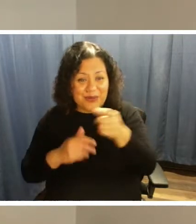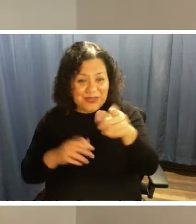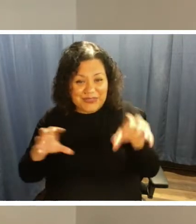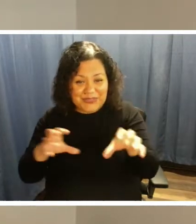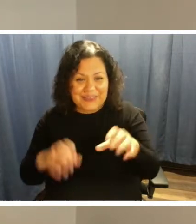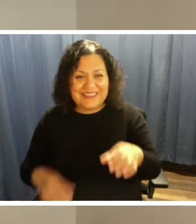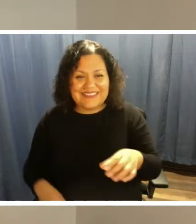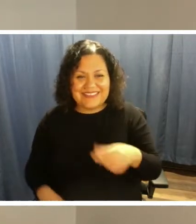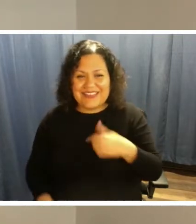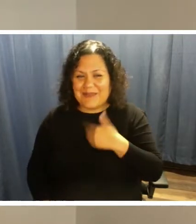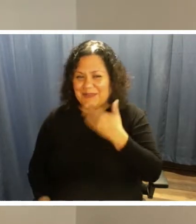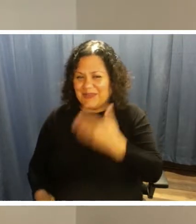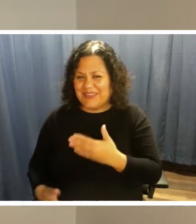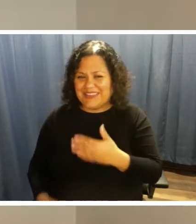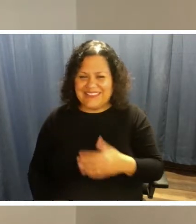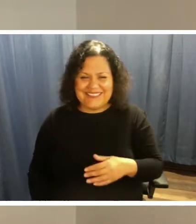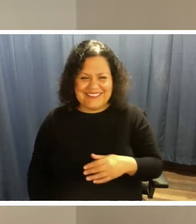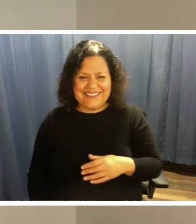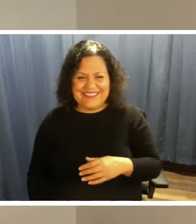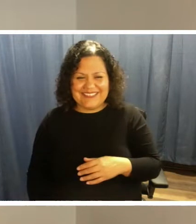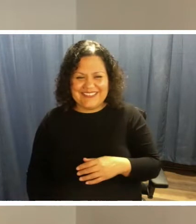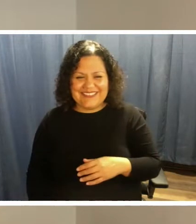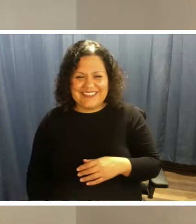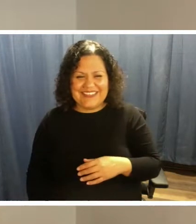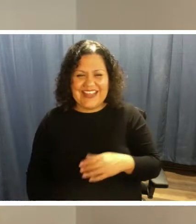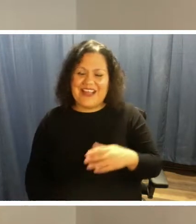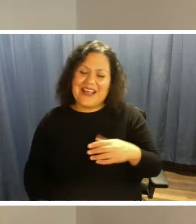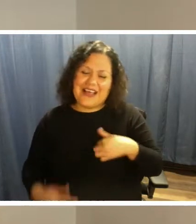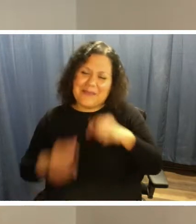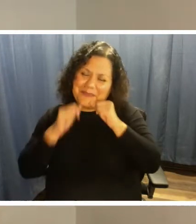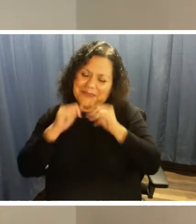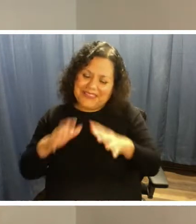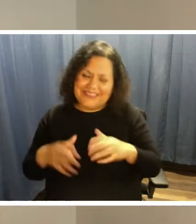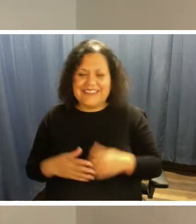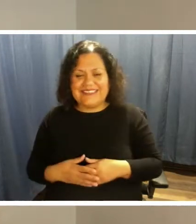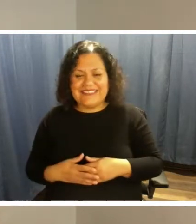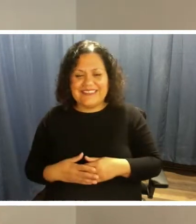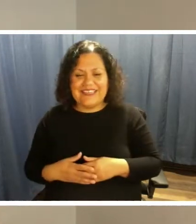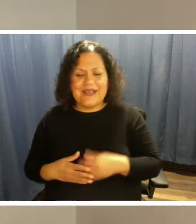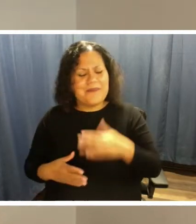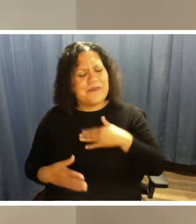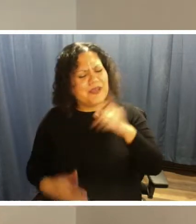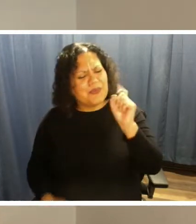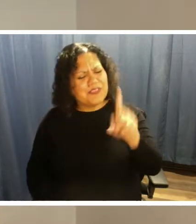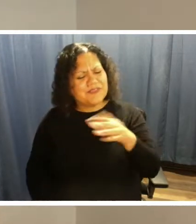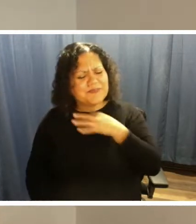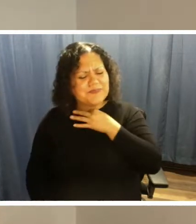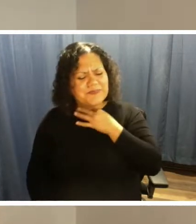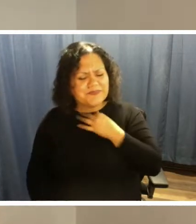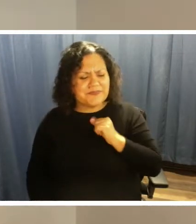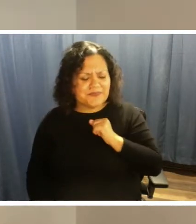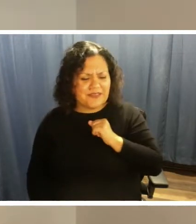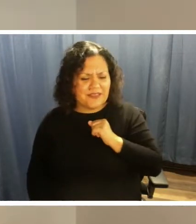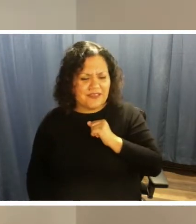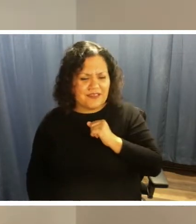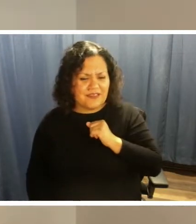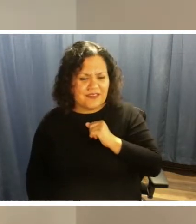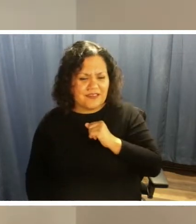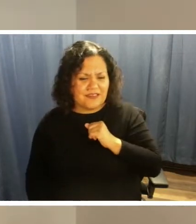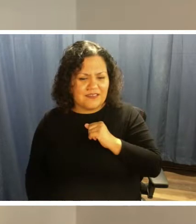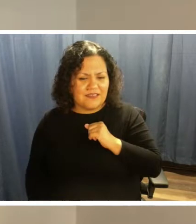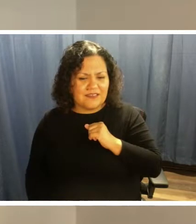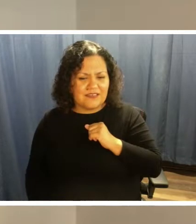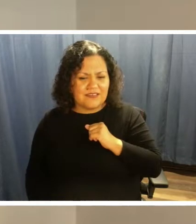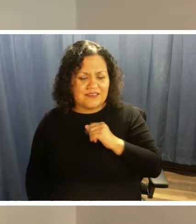I'm good. Are you? I'm blessed. This is my question. It's actually a two-fold question.